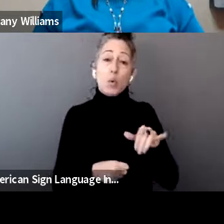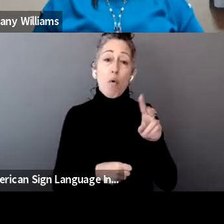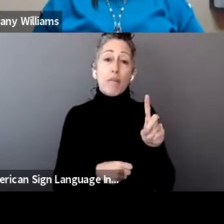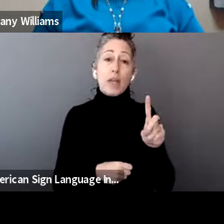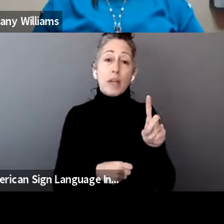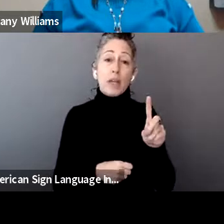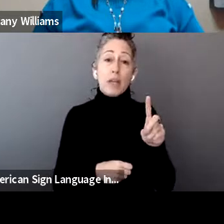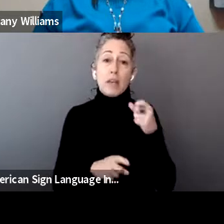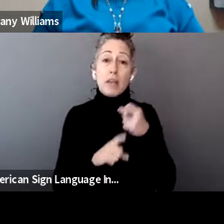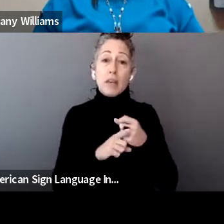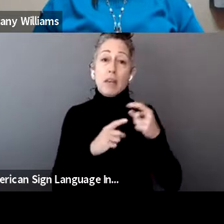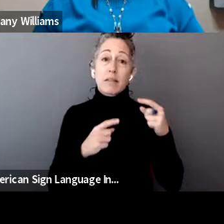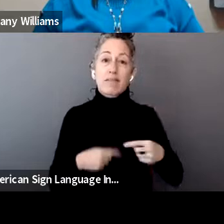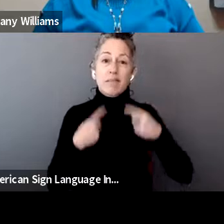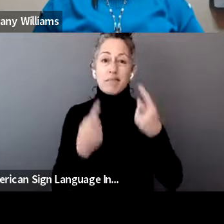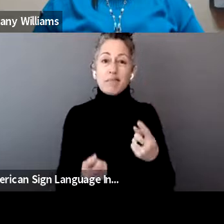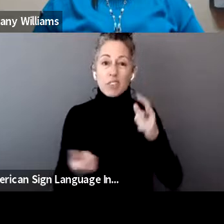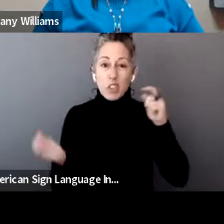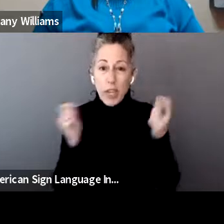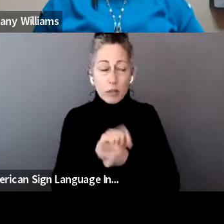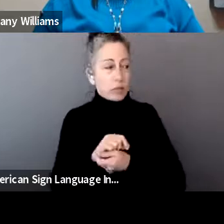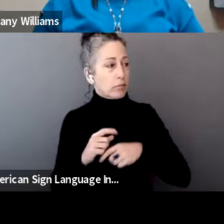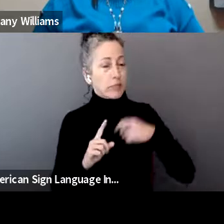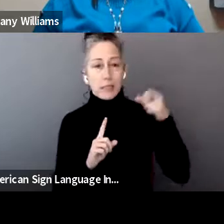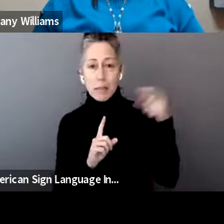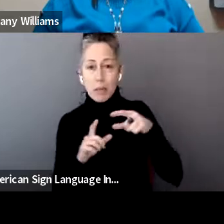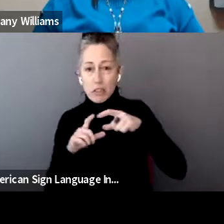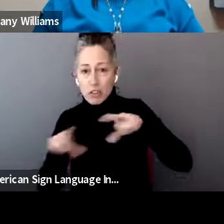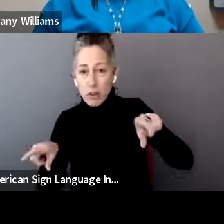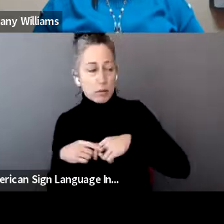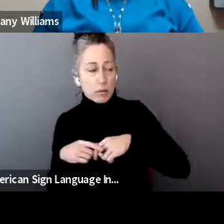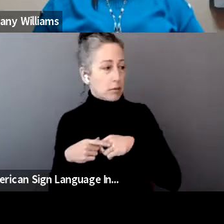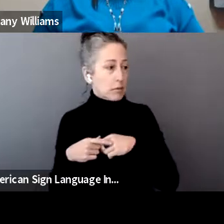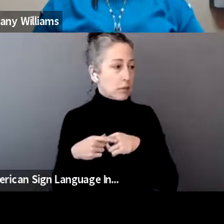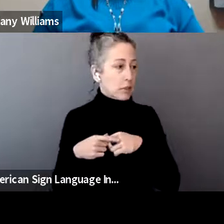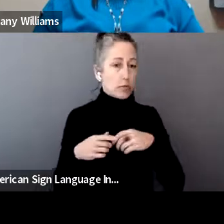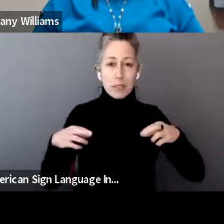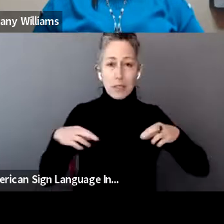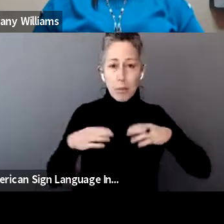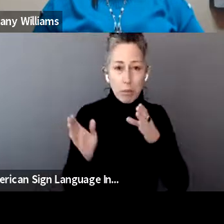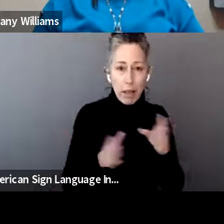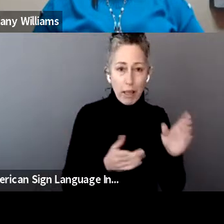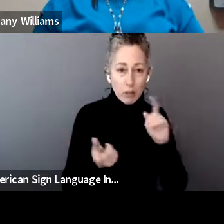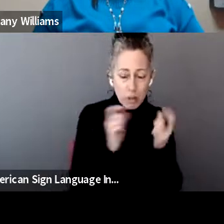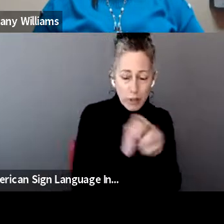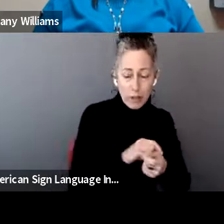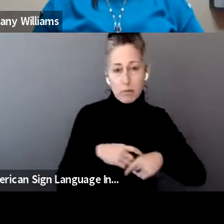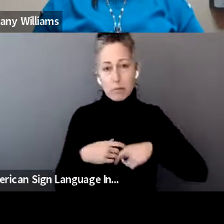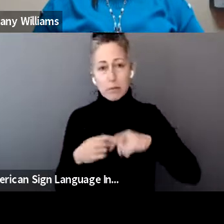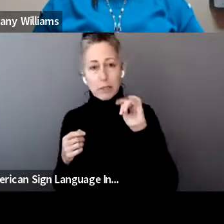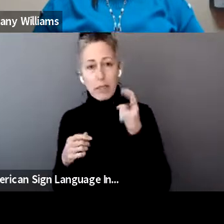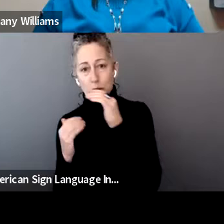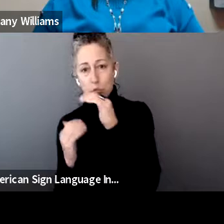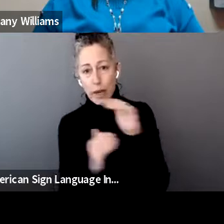a lot of changes. Stimulus checks, changes to retirement plans, tax brackets, standards, standard